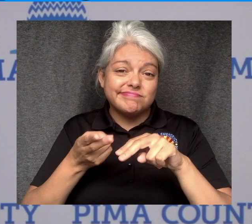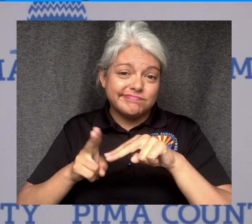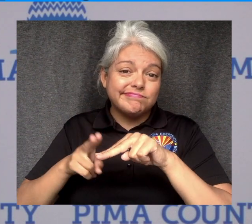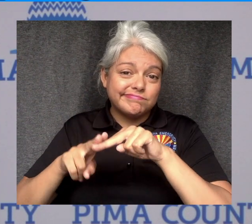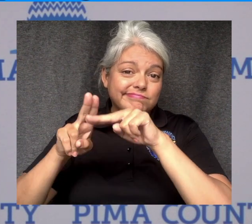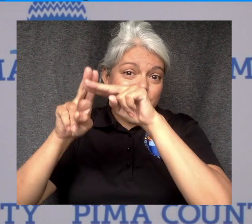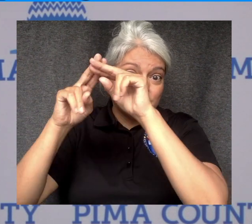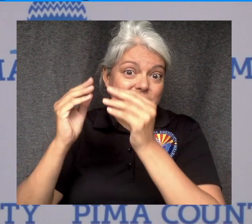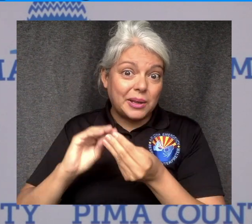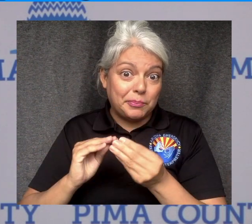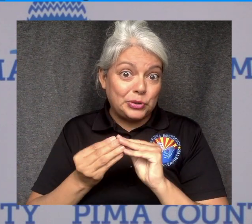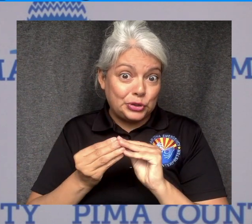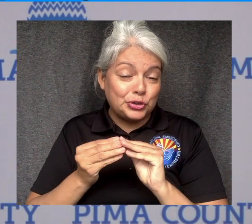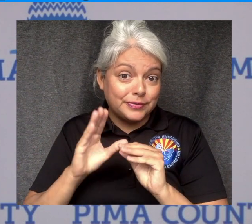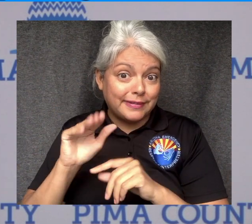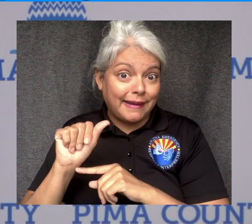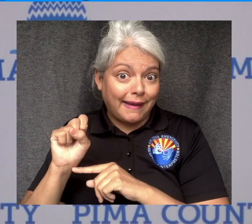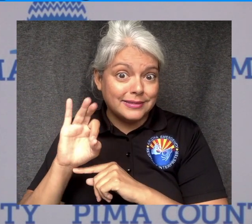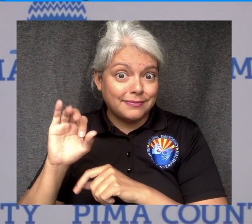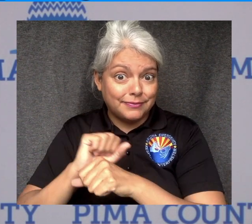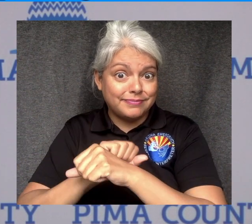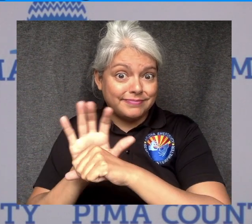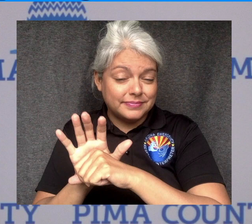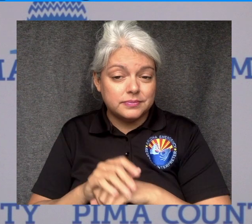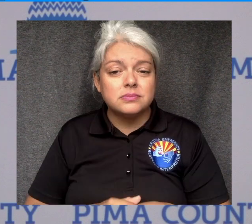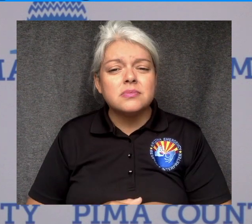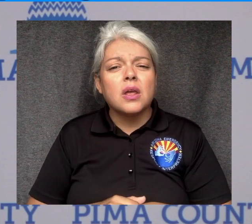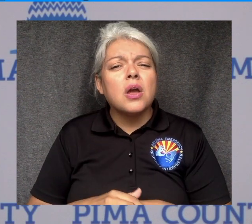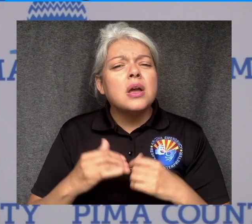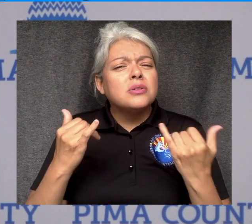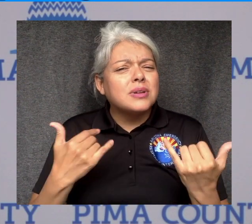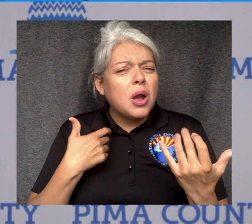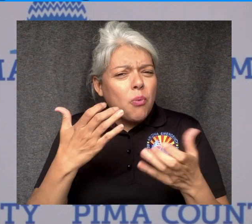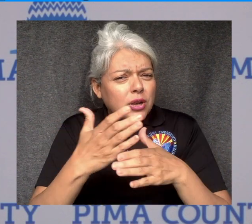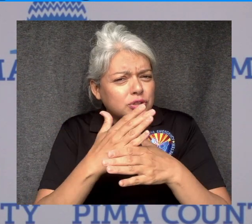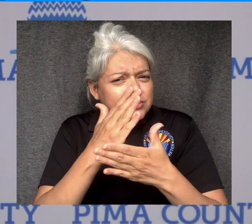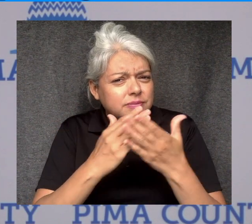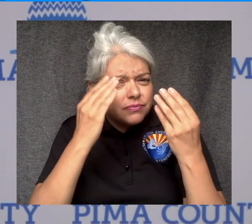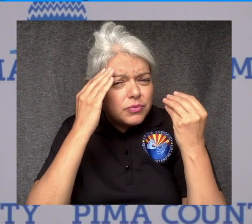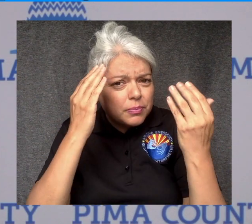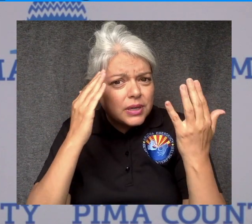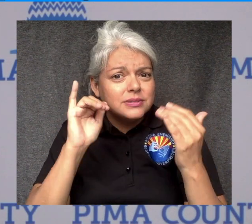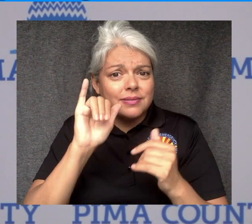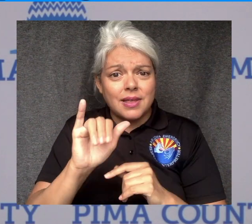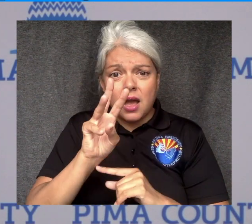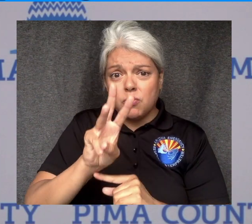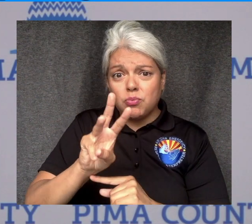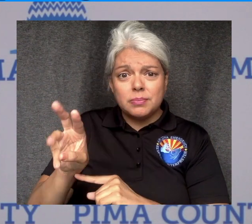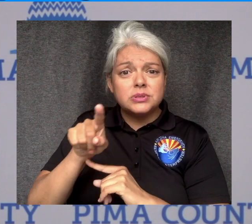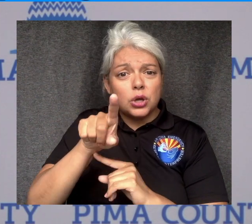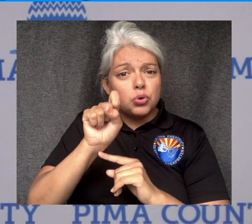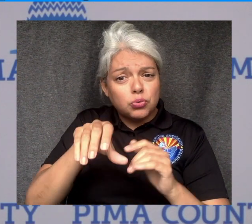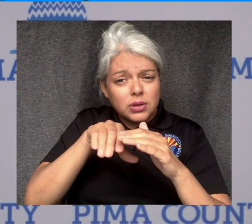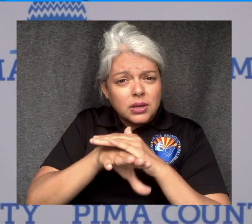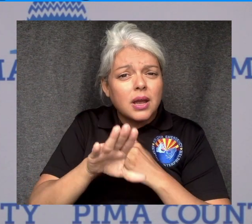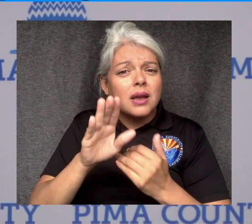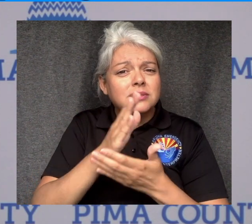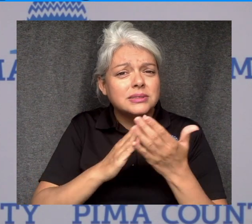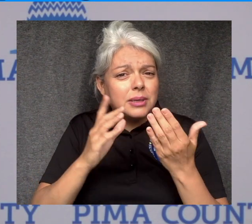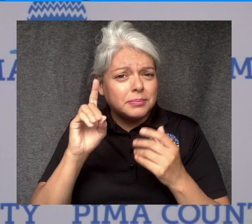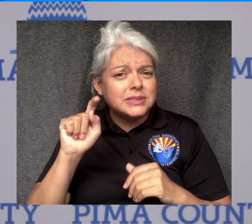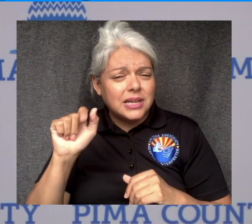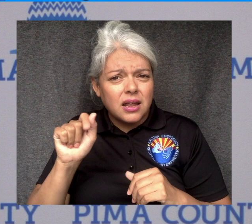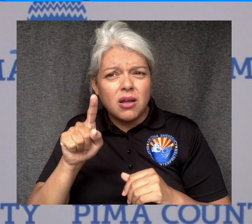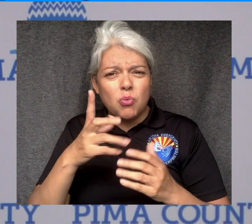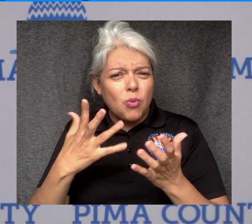What I wanted to share with you today is a place where you can go to get more data and give you some guidance about how to interpret that data.